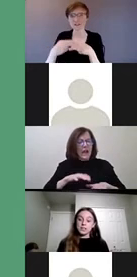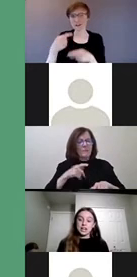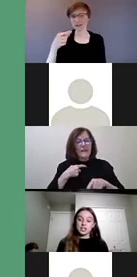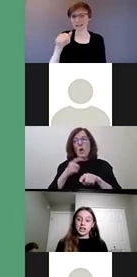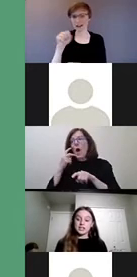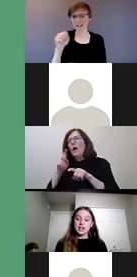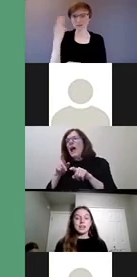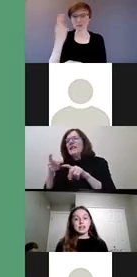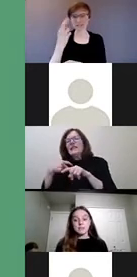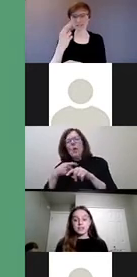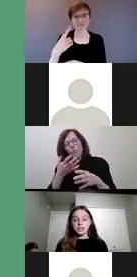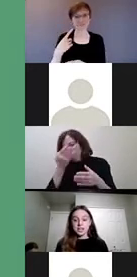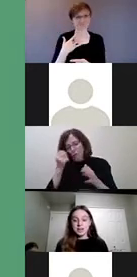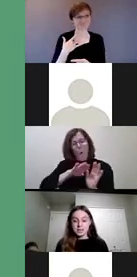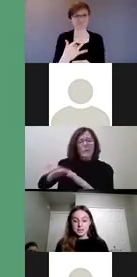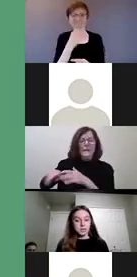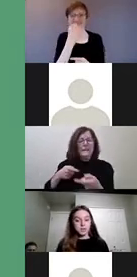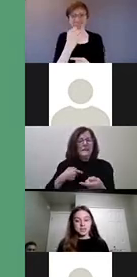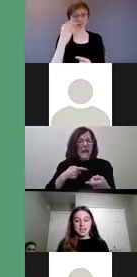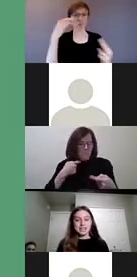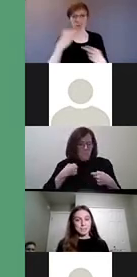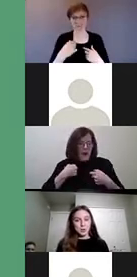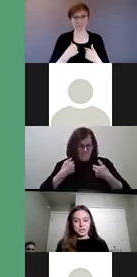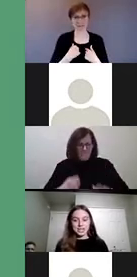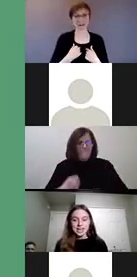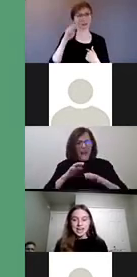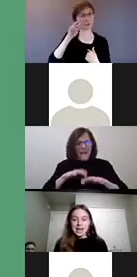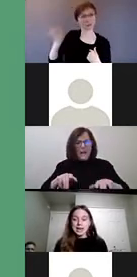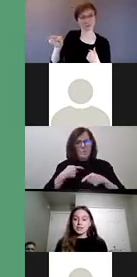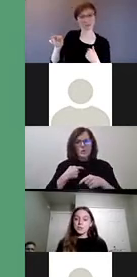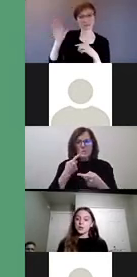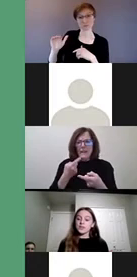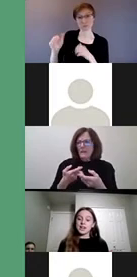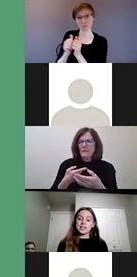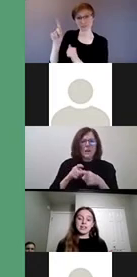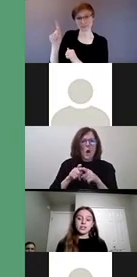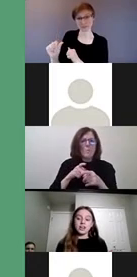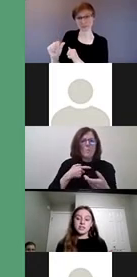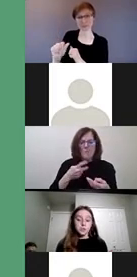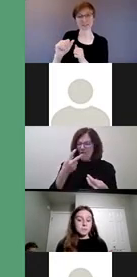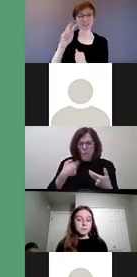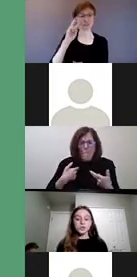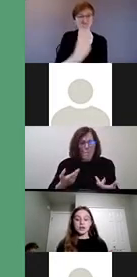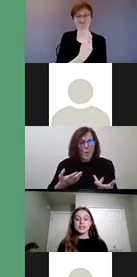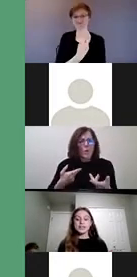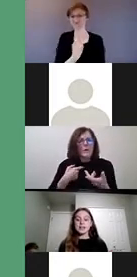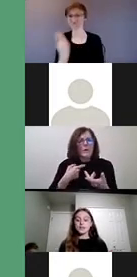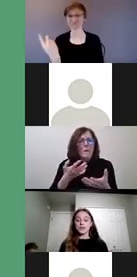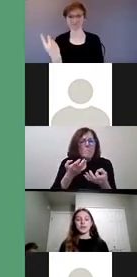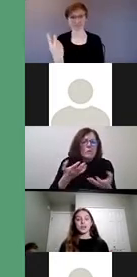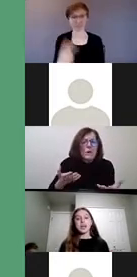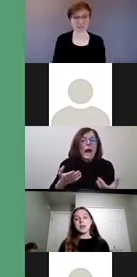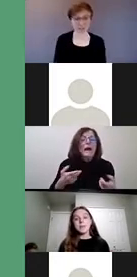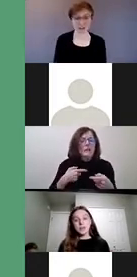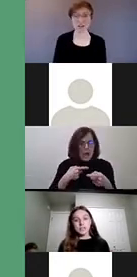I am a glass child and needed a mentor to guide me, but there wasn't any support. It has been proven that a glass child is quite a bit more stressed, thinking of